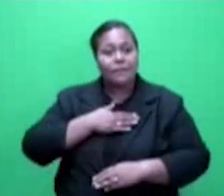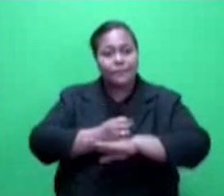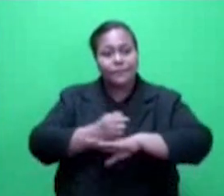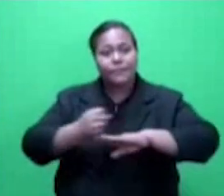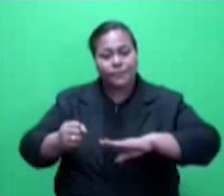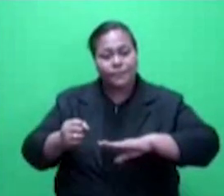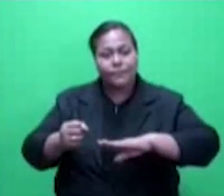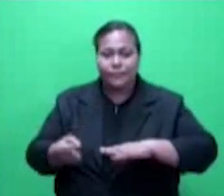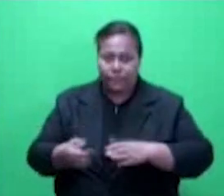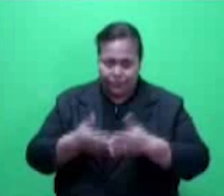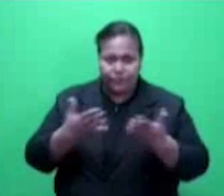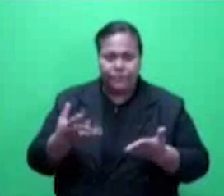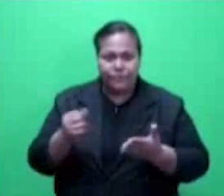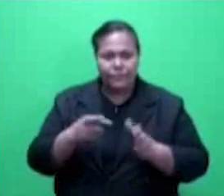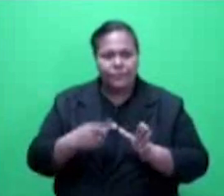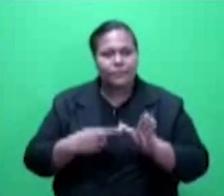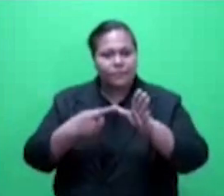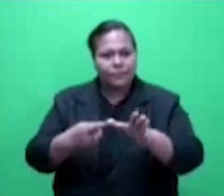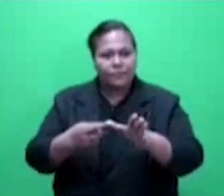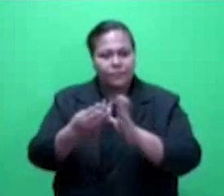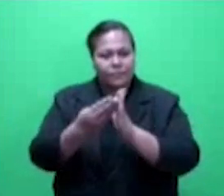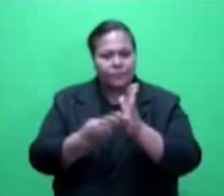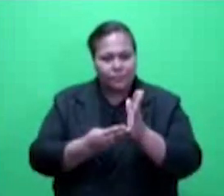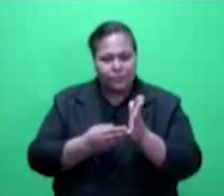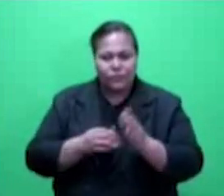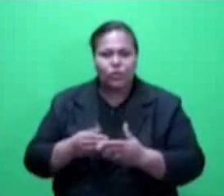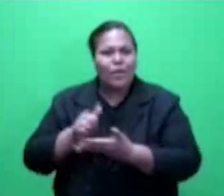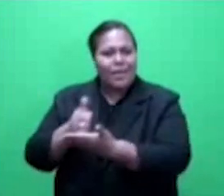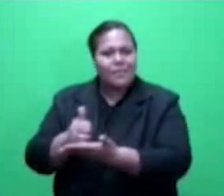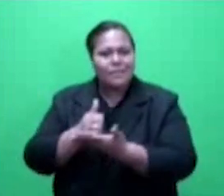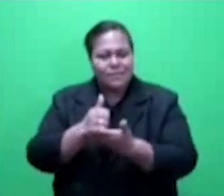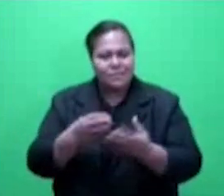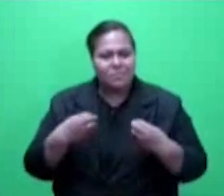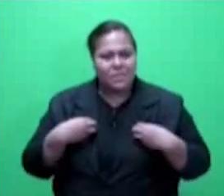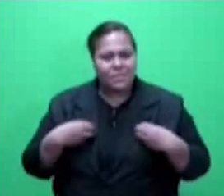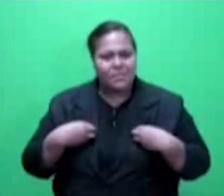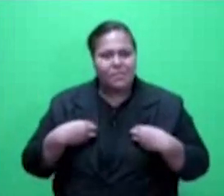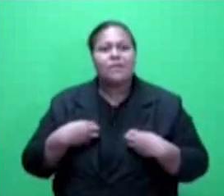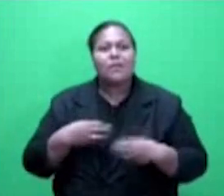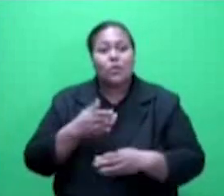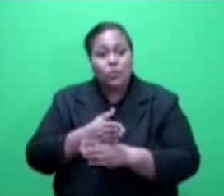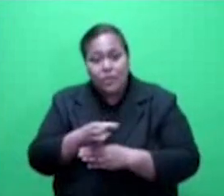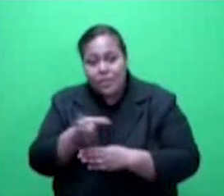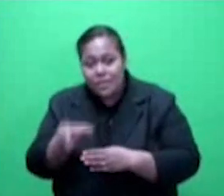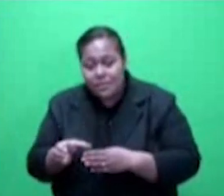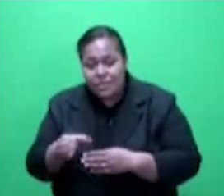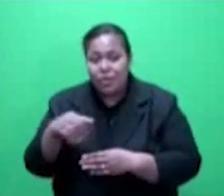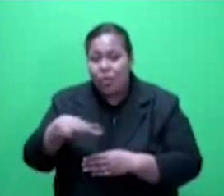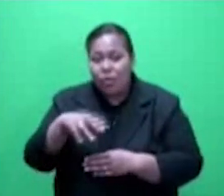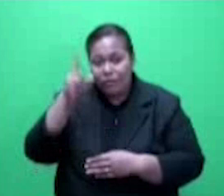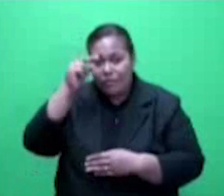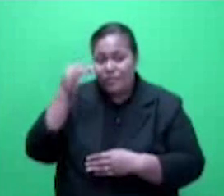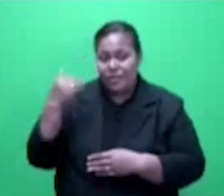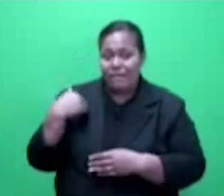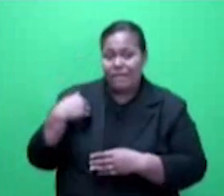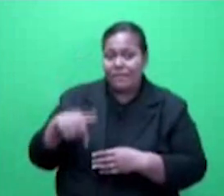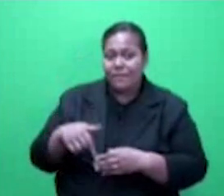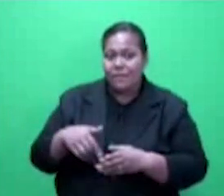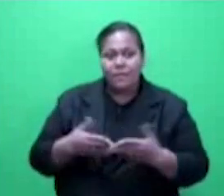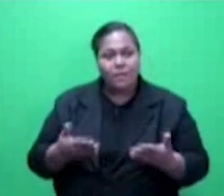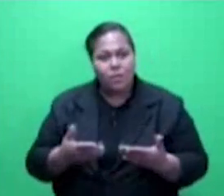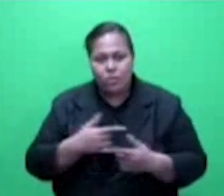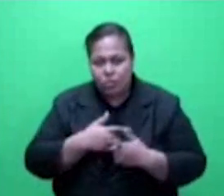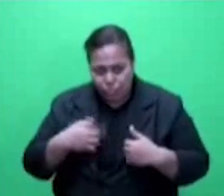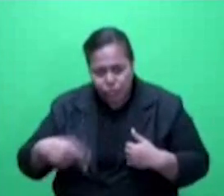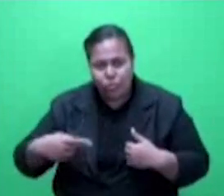budget to assist business, employers and Fijians who have been affected during this time and will continue to do so